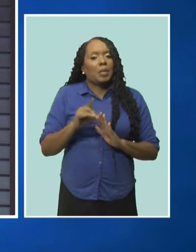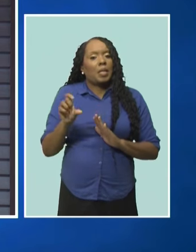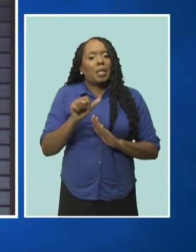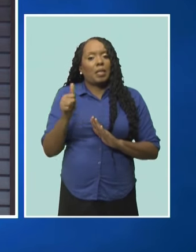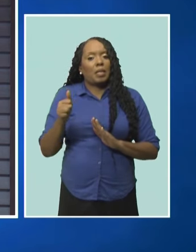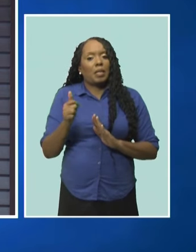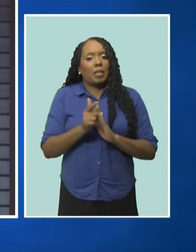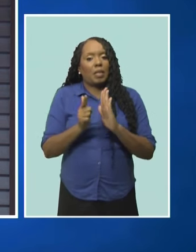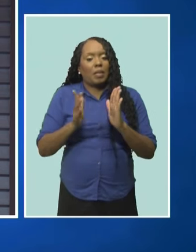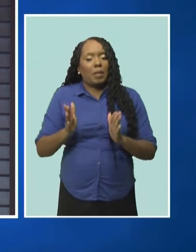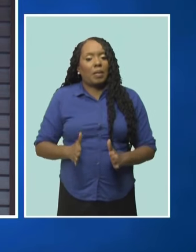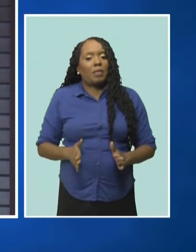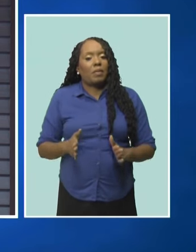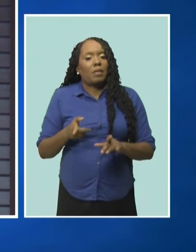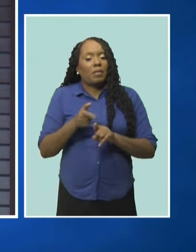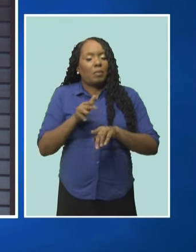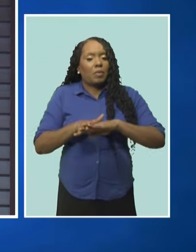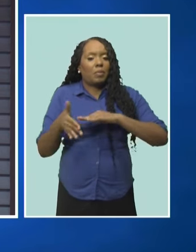He's gone too.